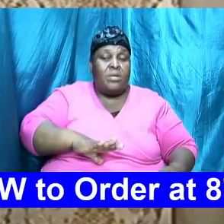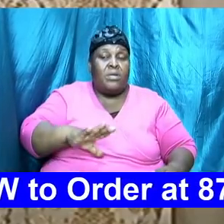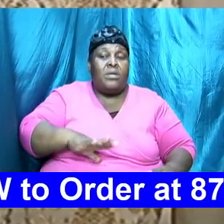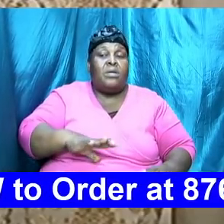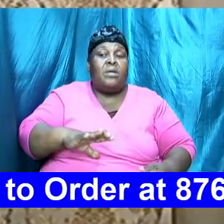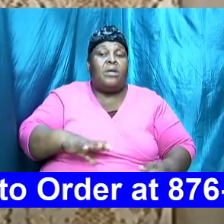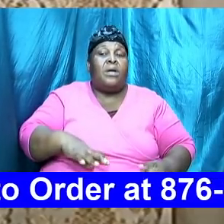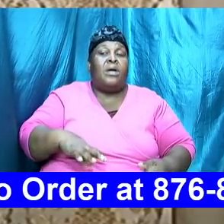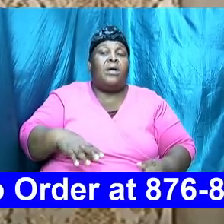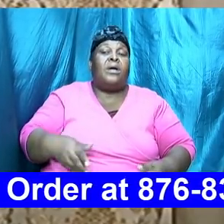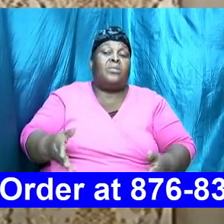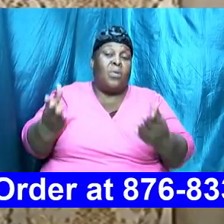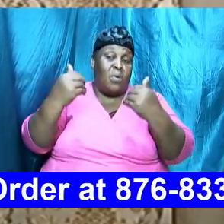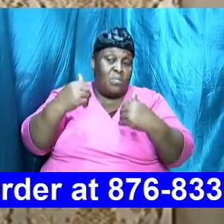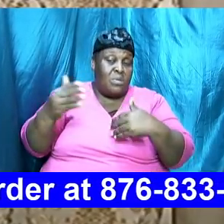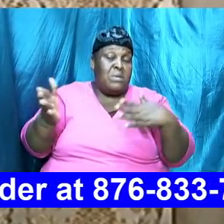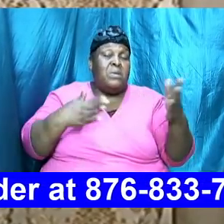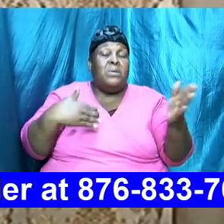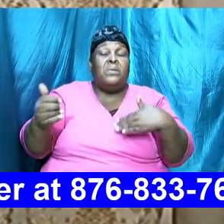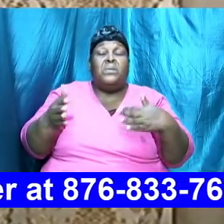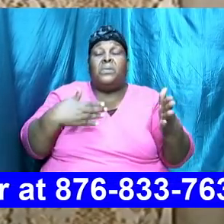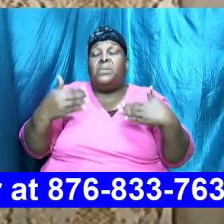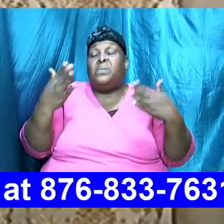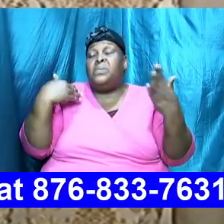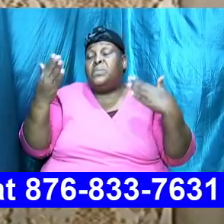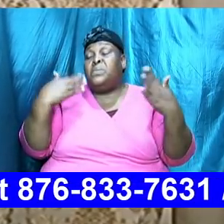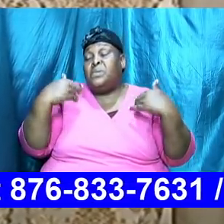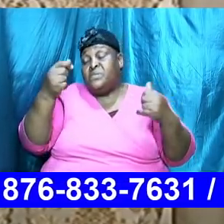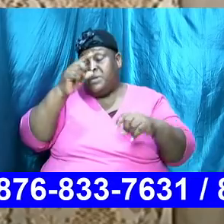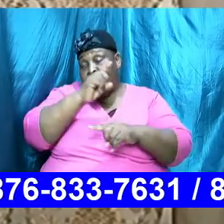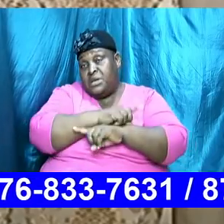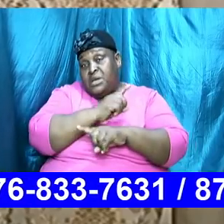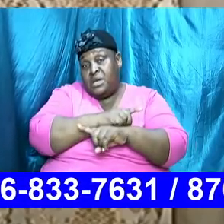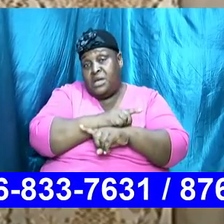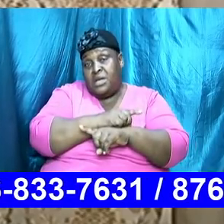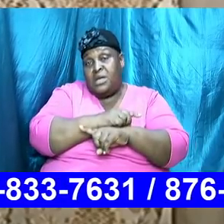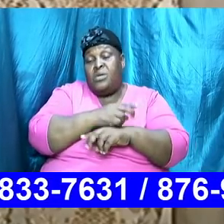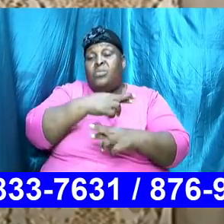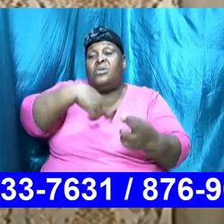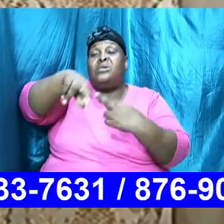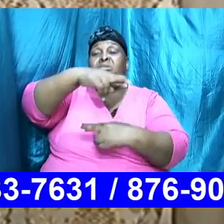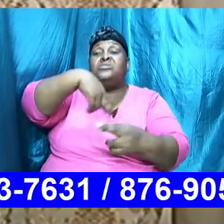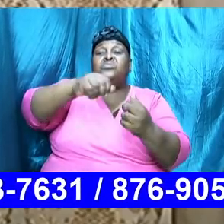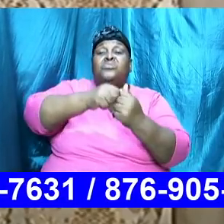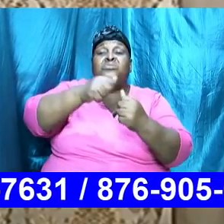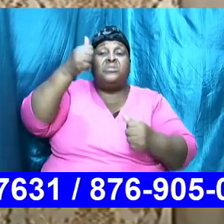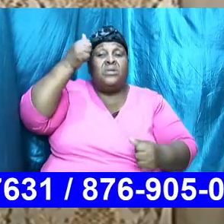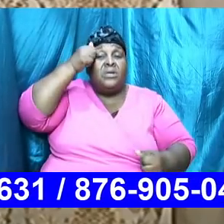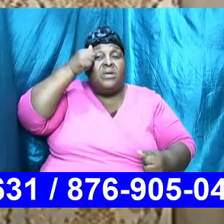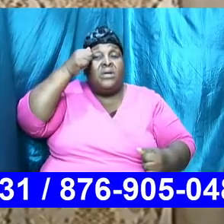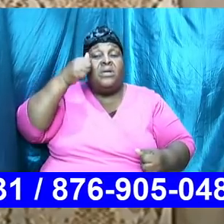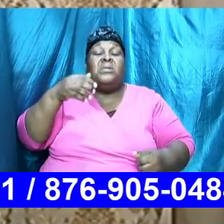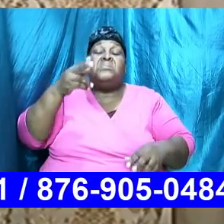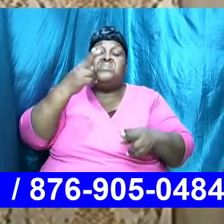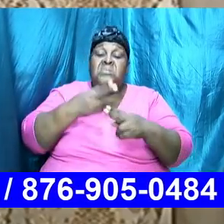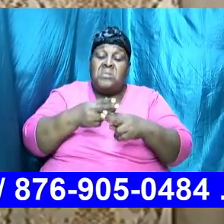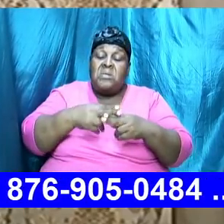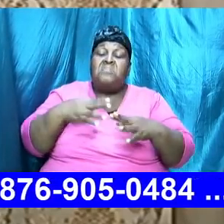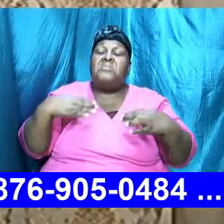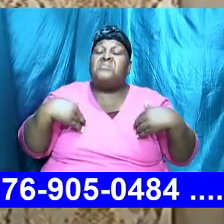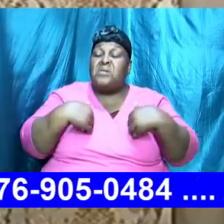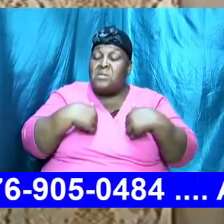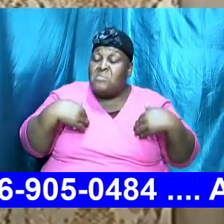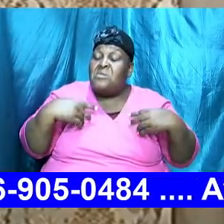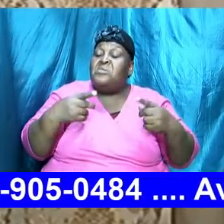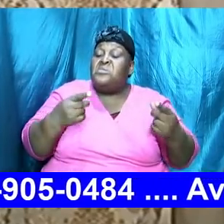in the cool of the day and whatever he had to do the relationship was with Adam Adam was there naming the animals doing what he